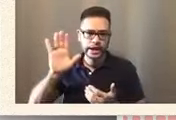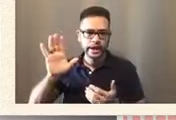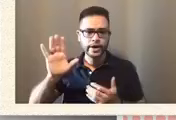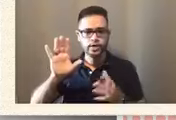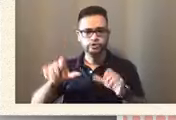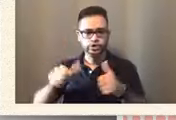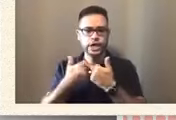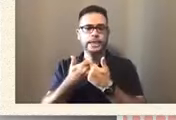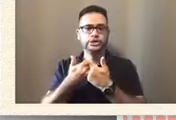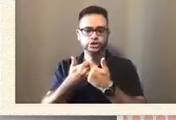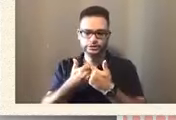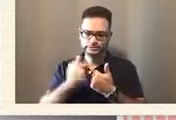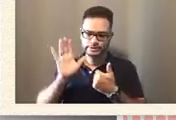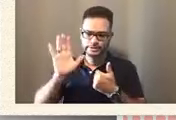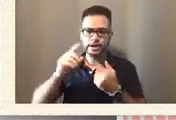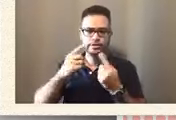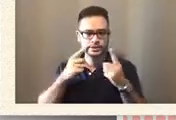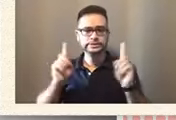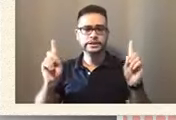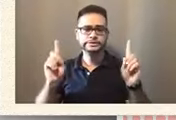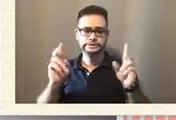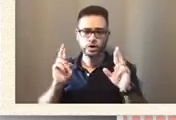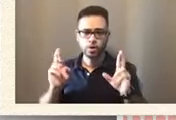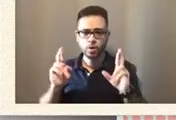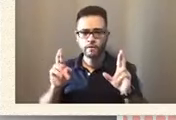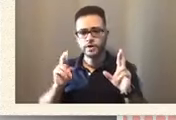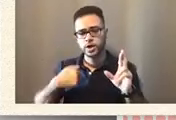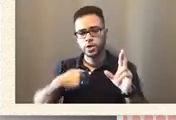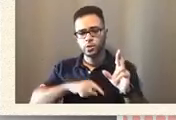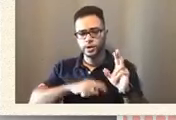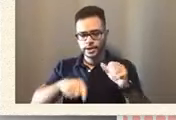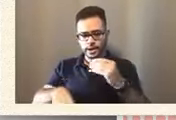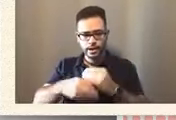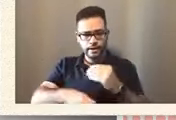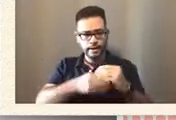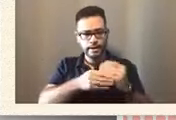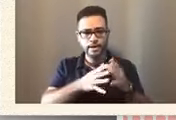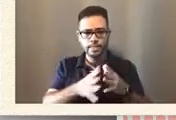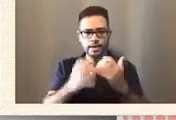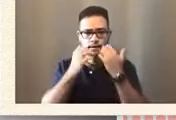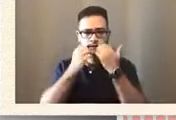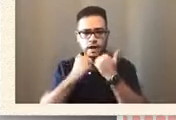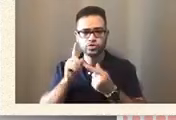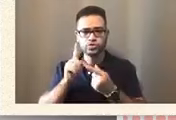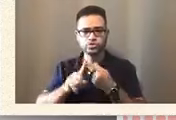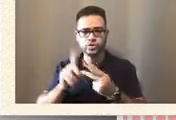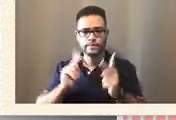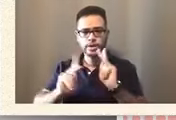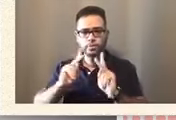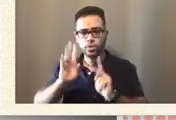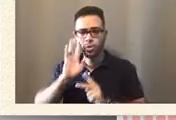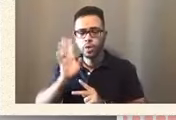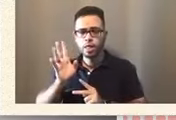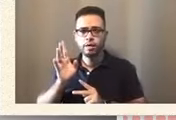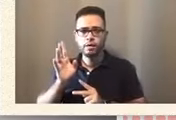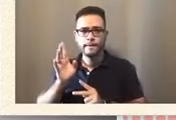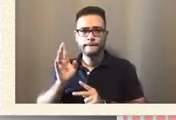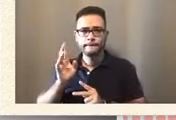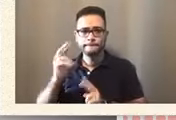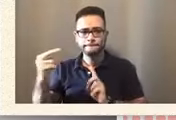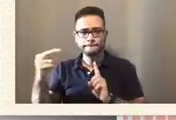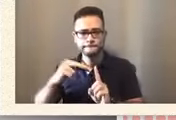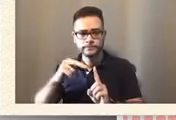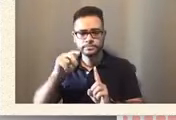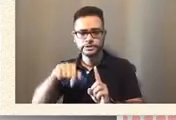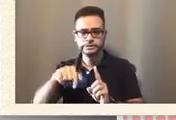And hopefully we can add a lot of value to the people who are going to be looking at this in the future. And